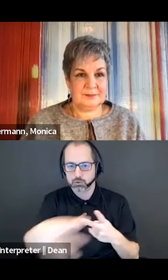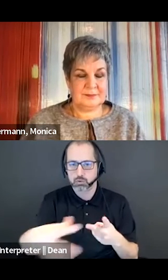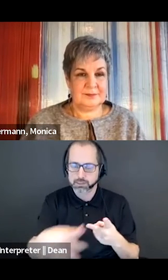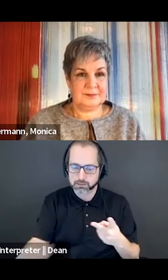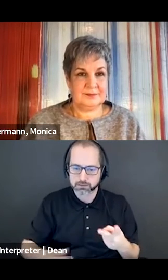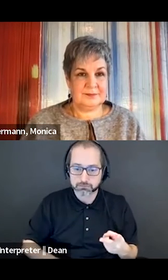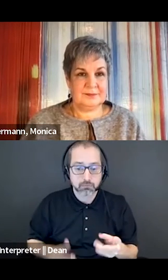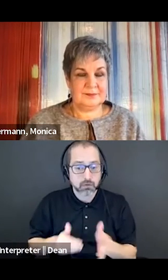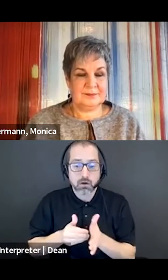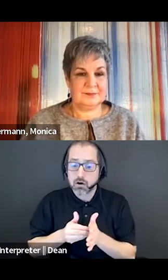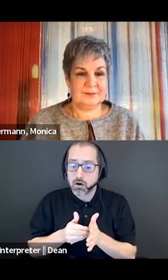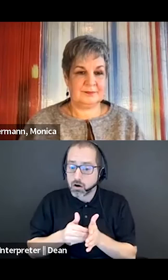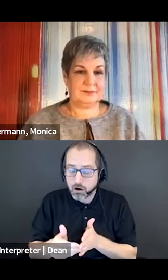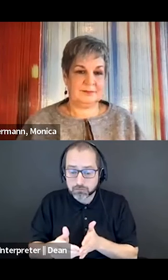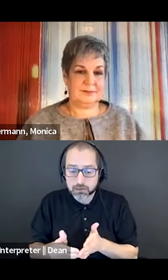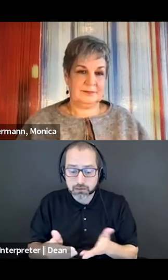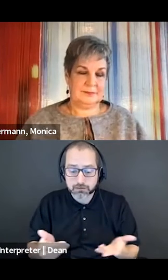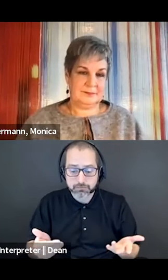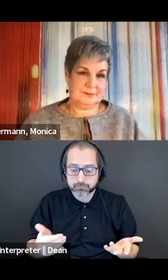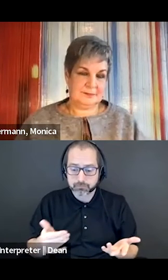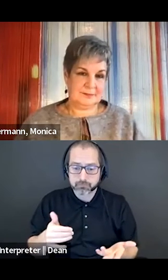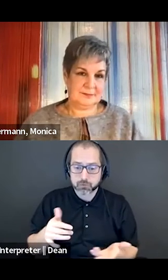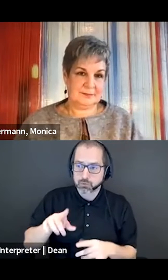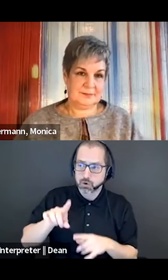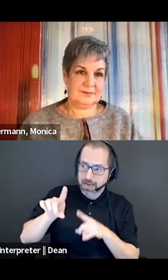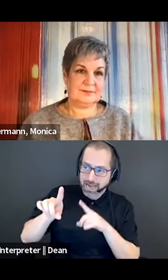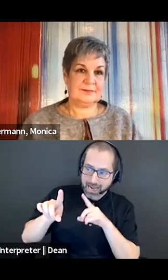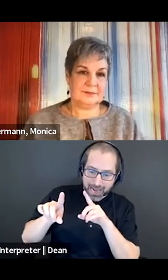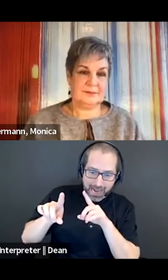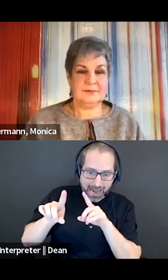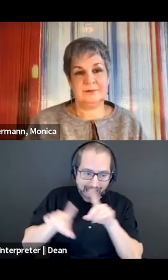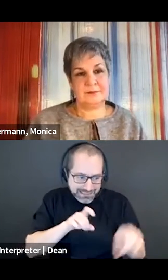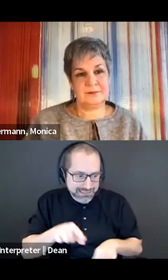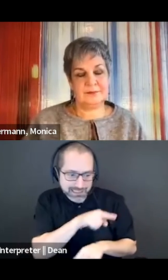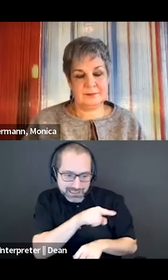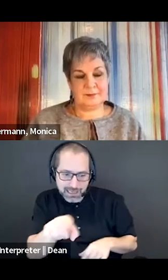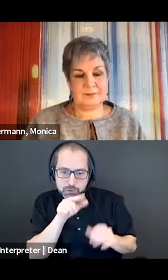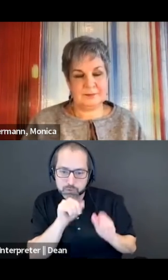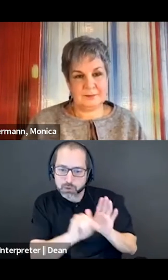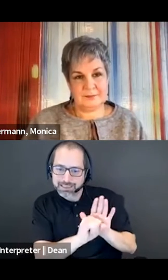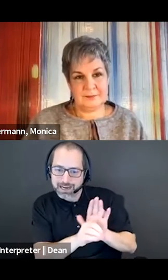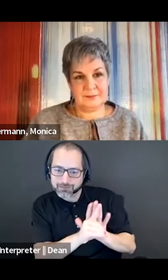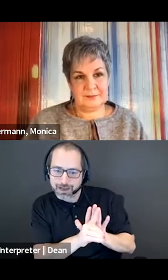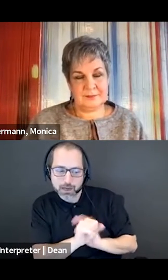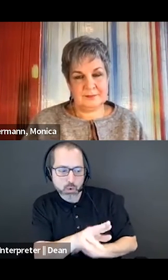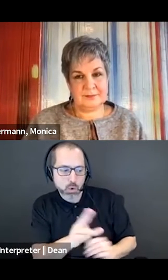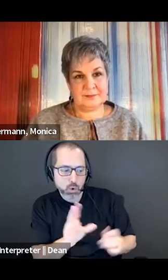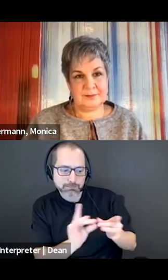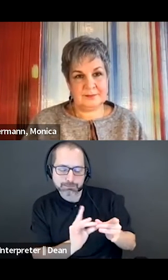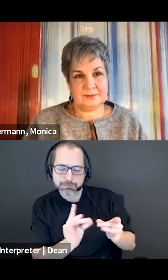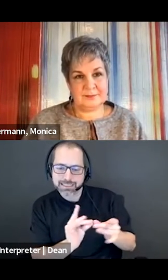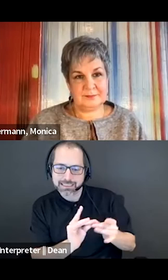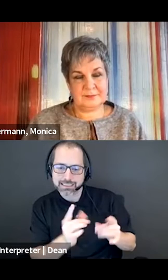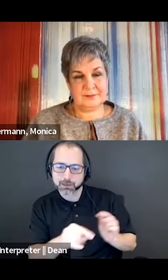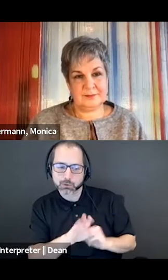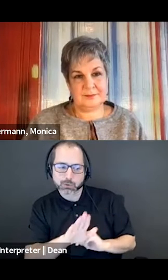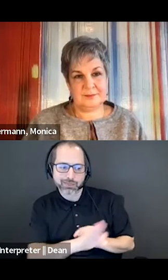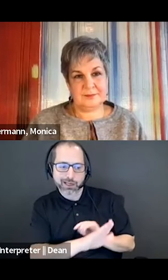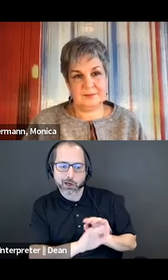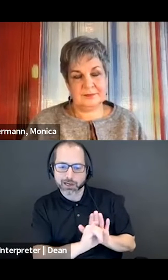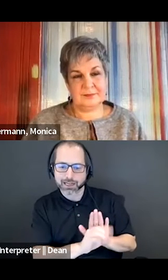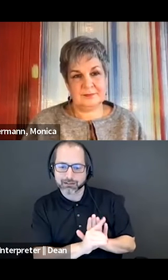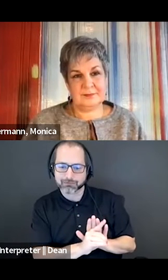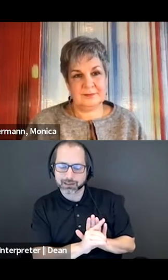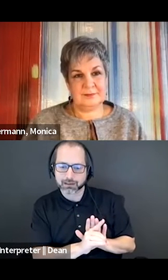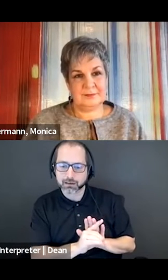always asking individuals to identify or to speak to their identity rather than asking them to come